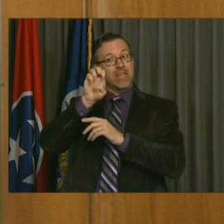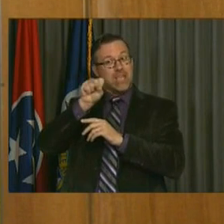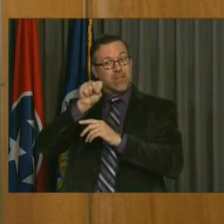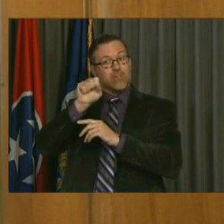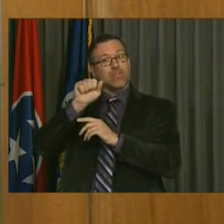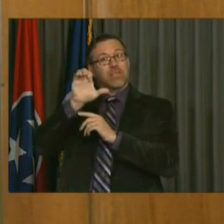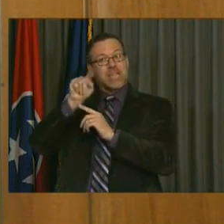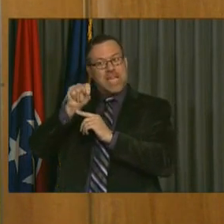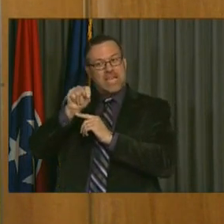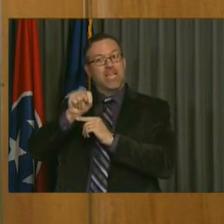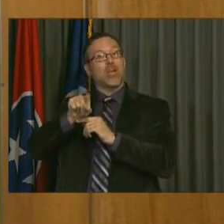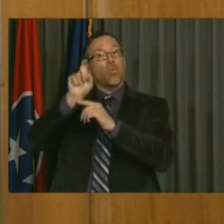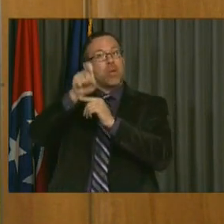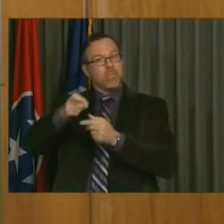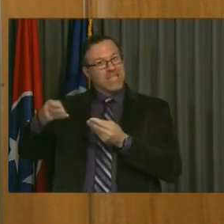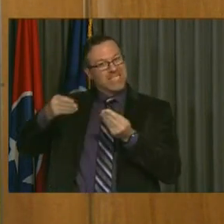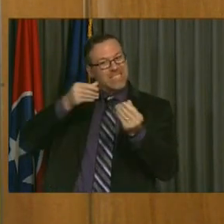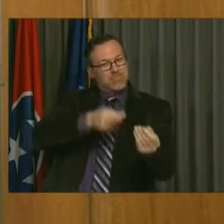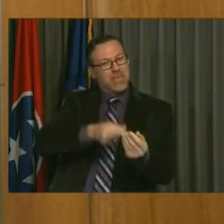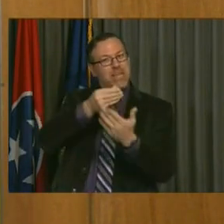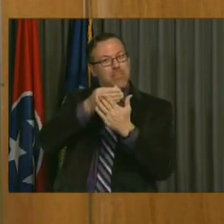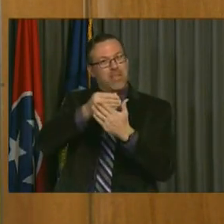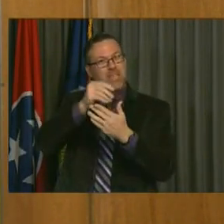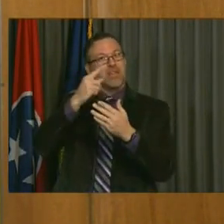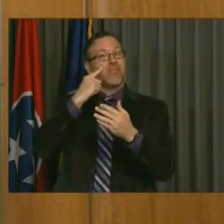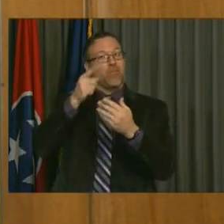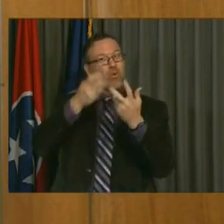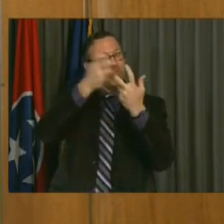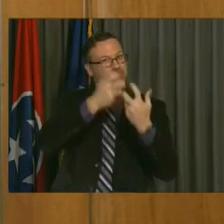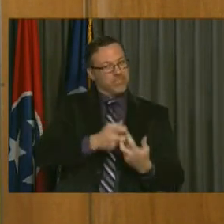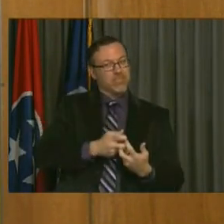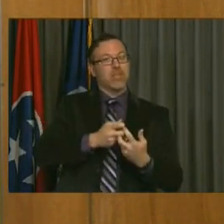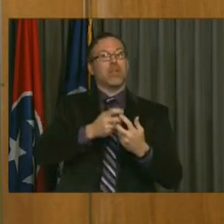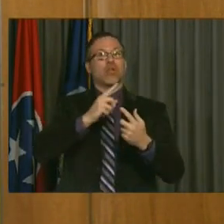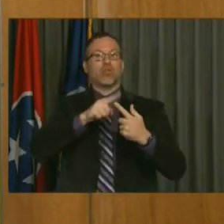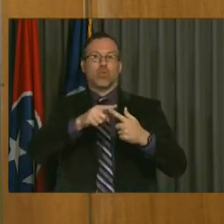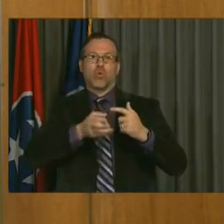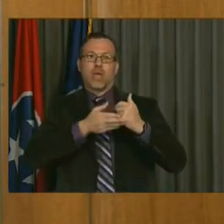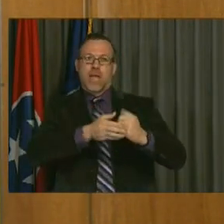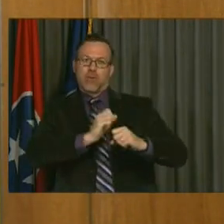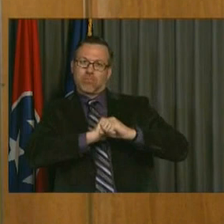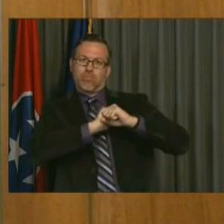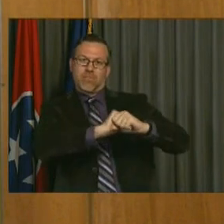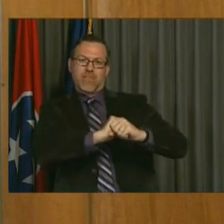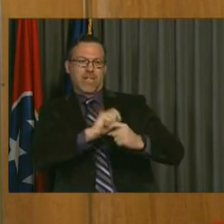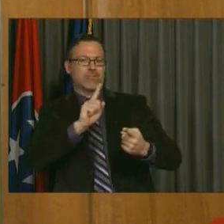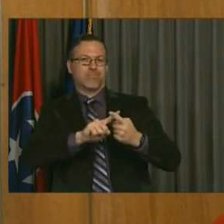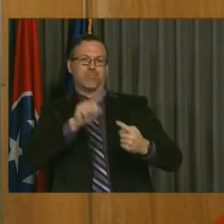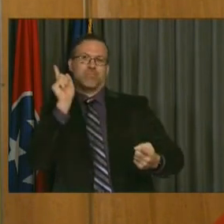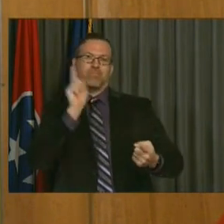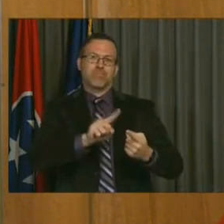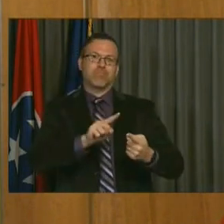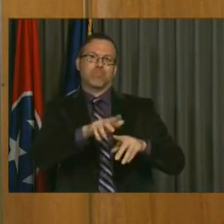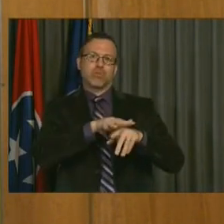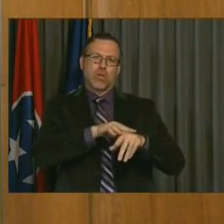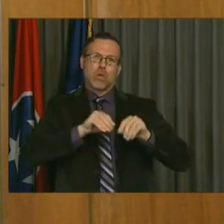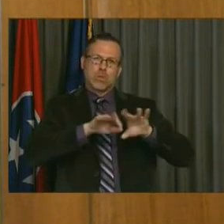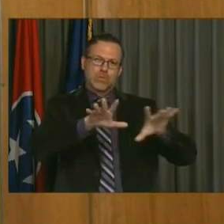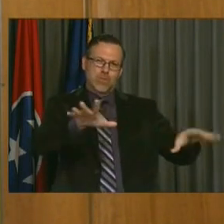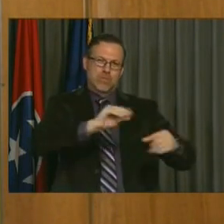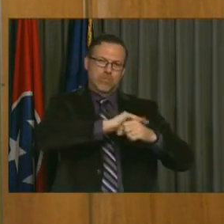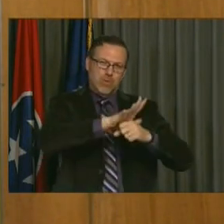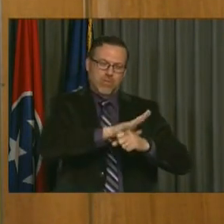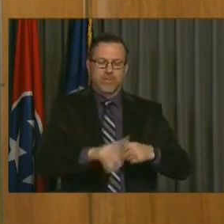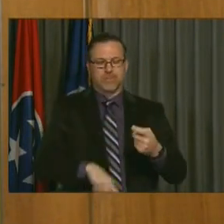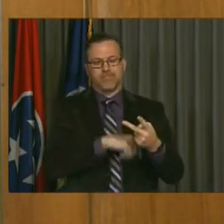expenses must be spent on the preparation for, prevention of, and response to the COVID-19 pandemic. The expenses